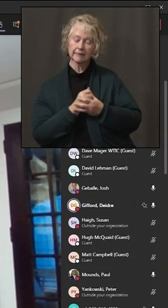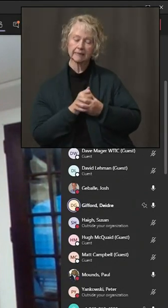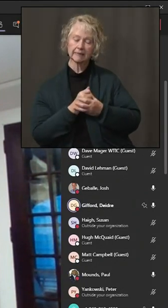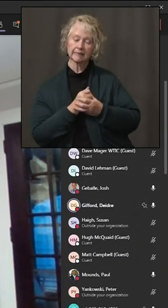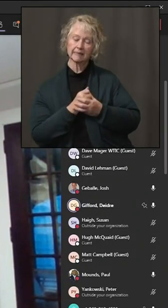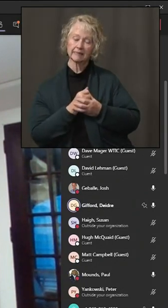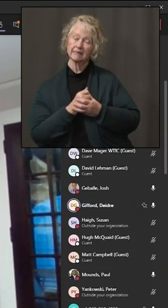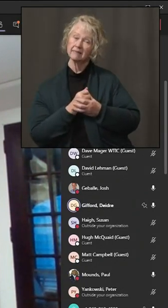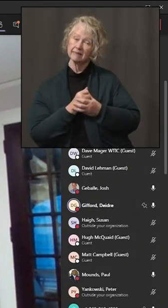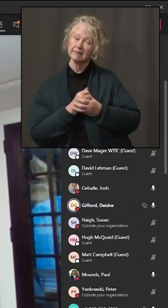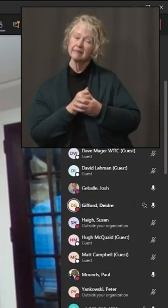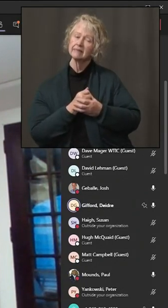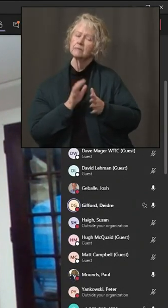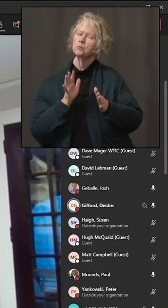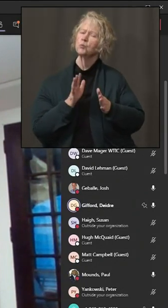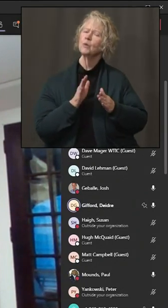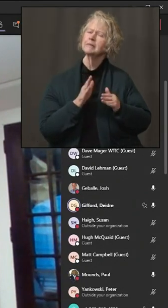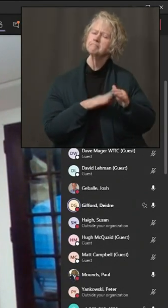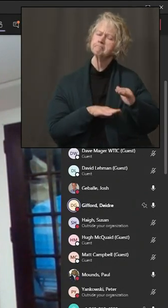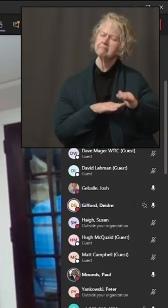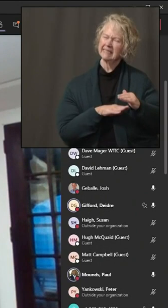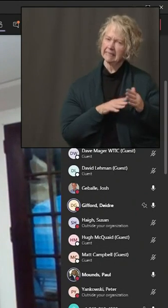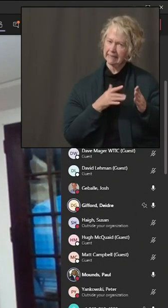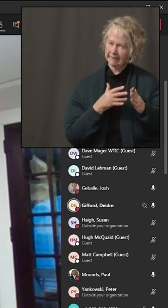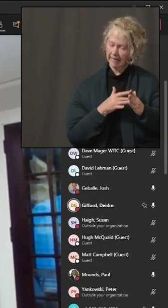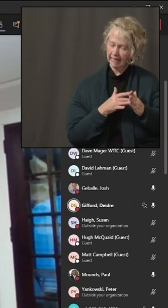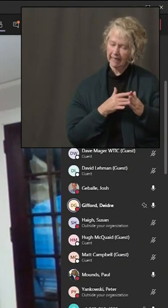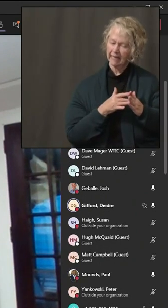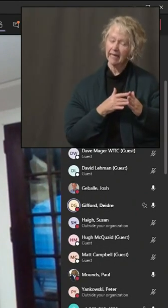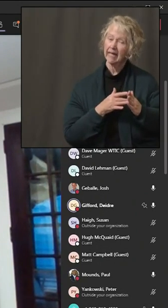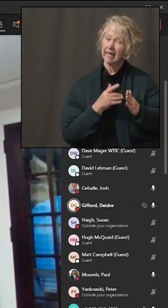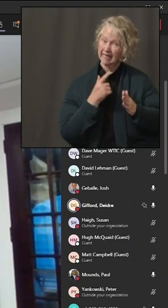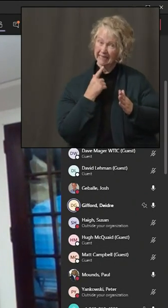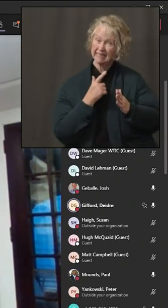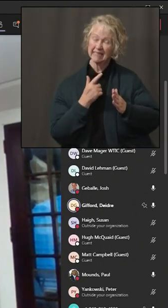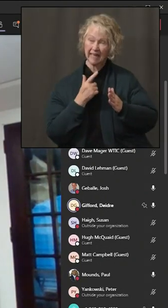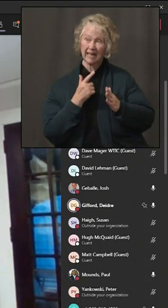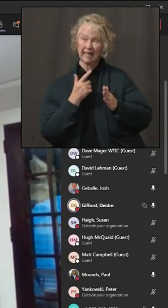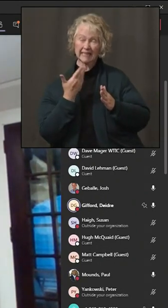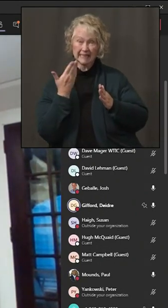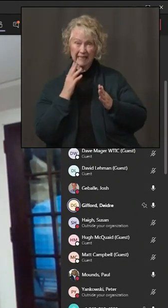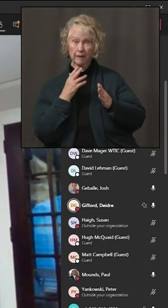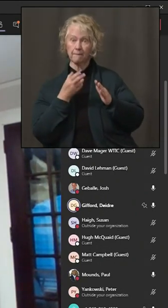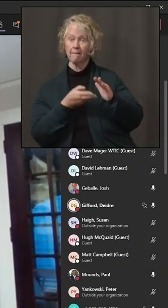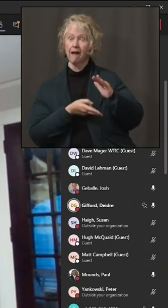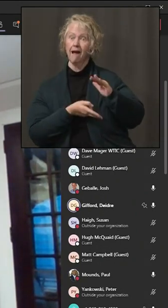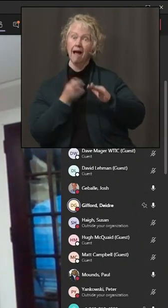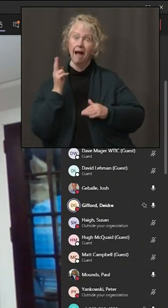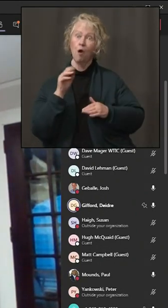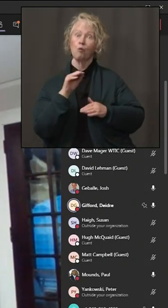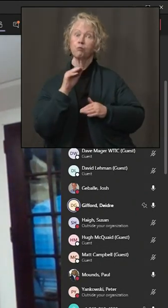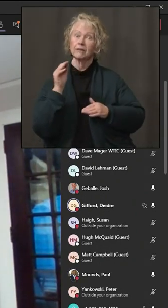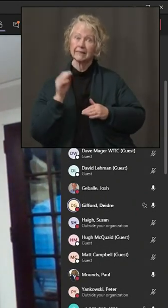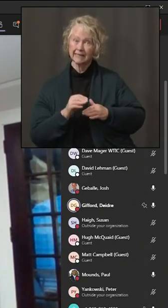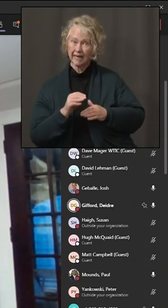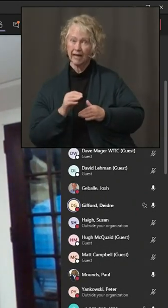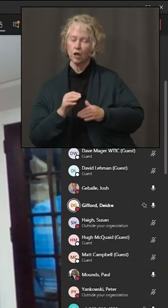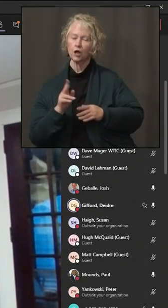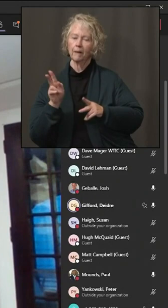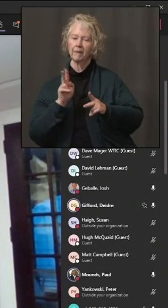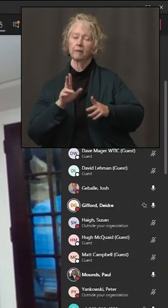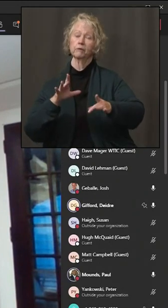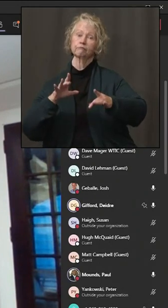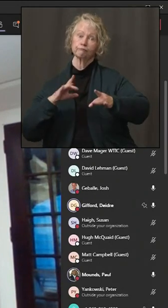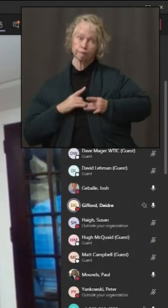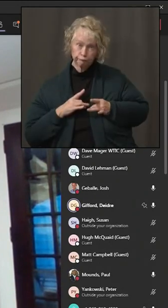You know, it was a preliminary study, but it did suggest much higher odds of having been in a restaurant for people that